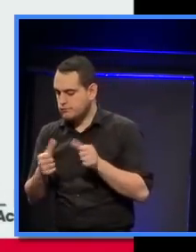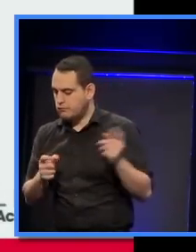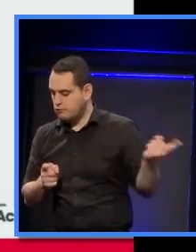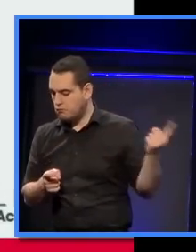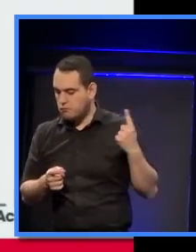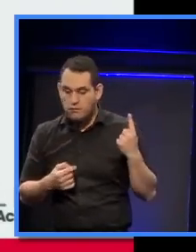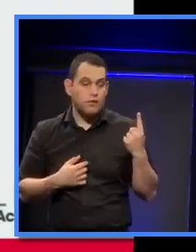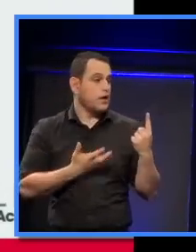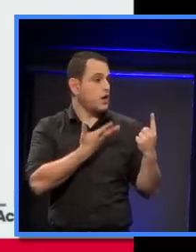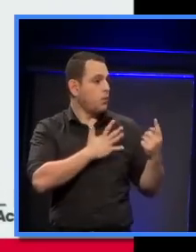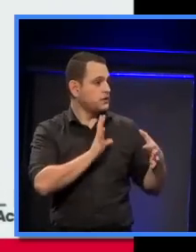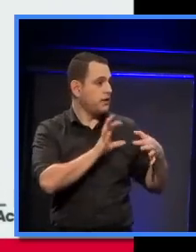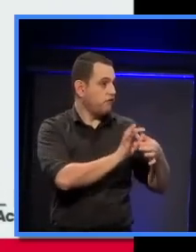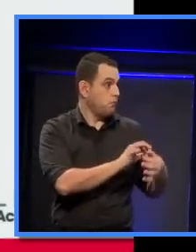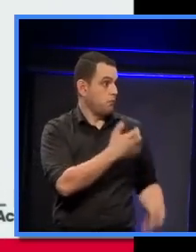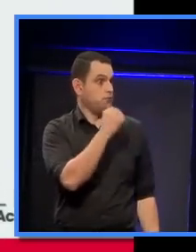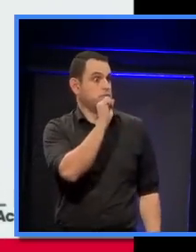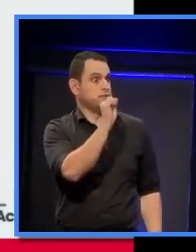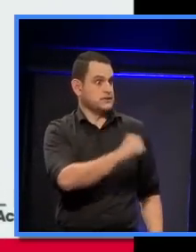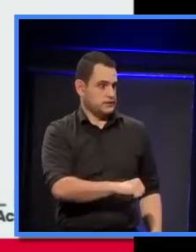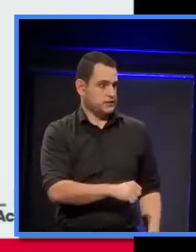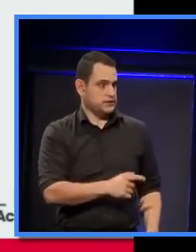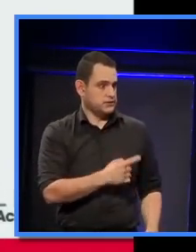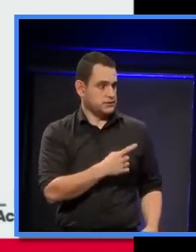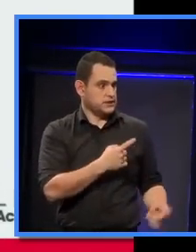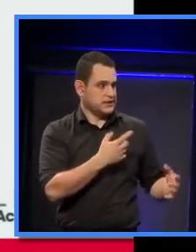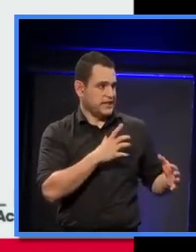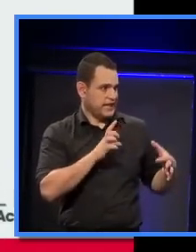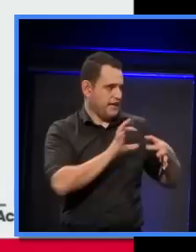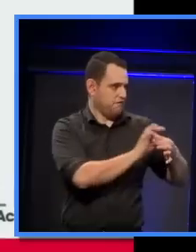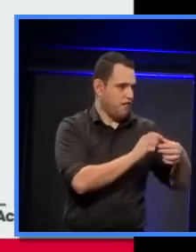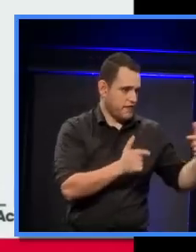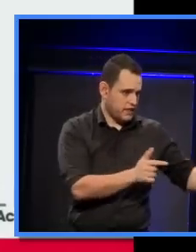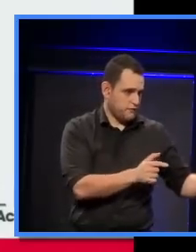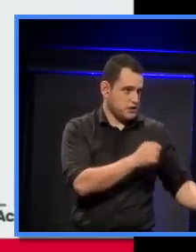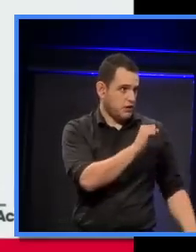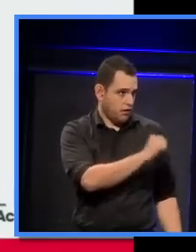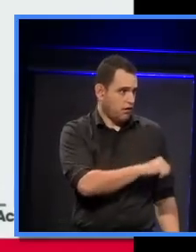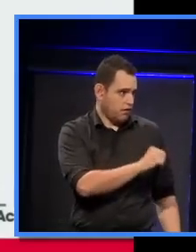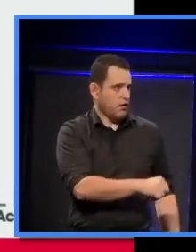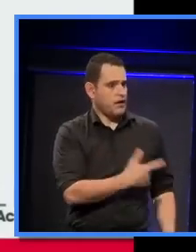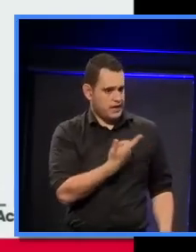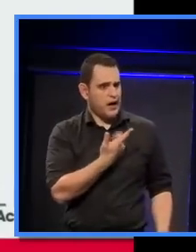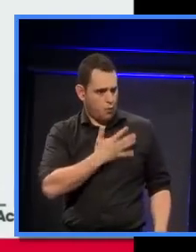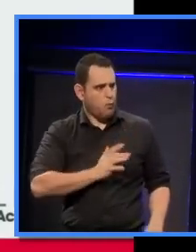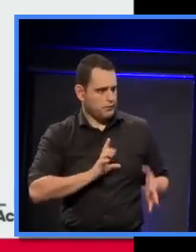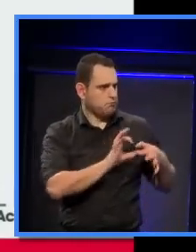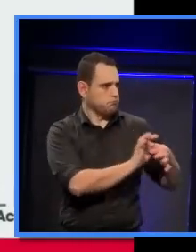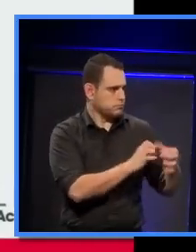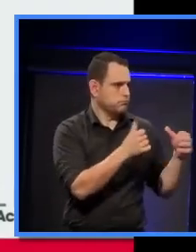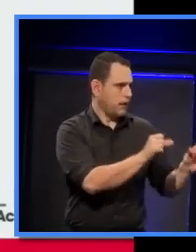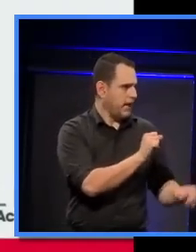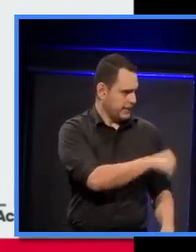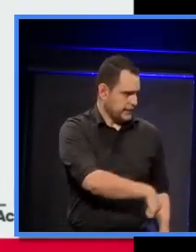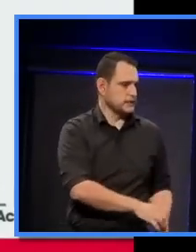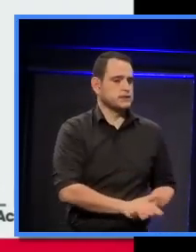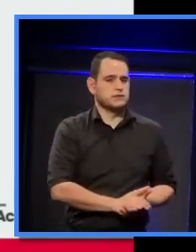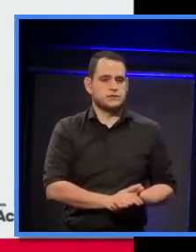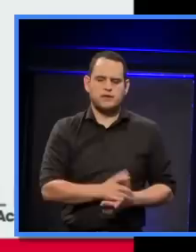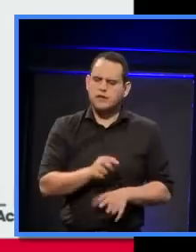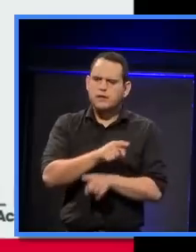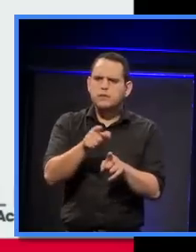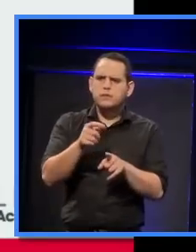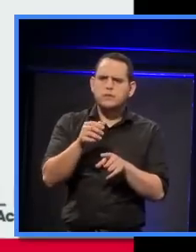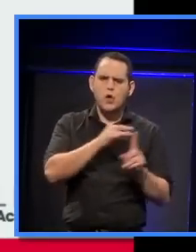would you like to be involved in our team to go in this competition? And for those of you who